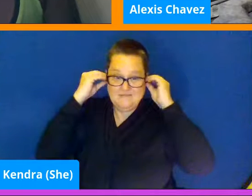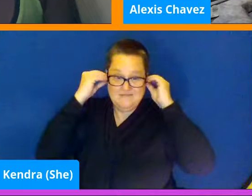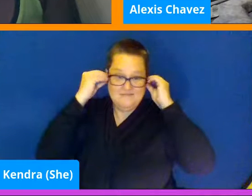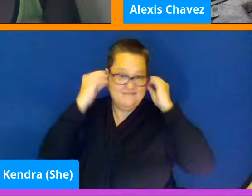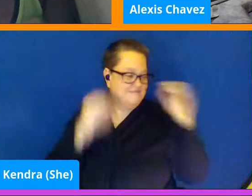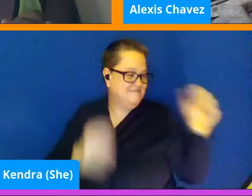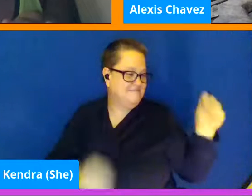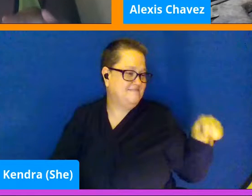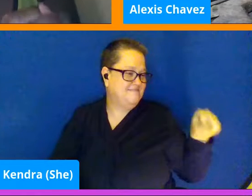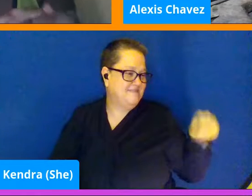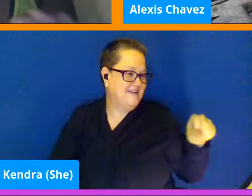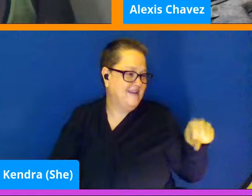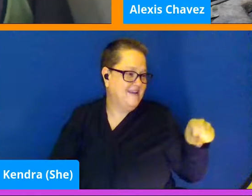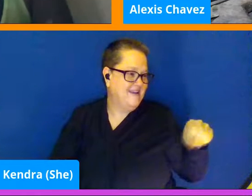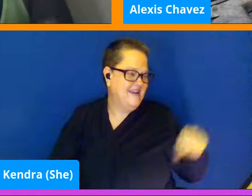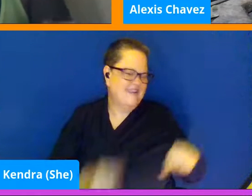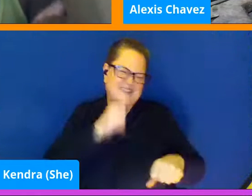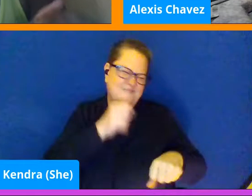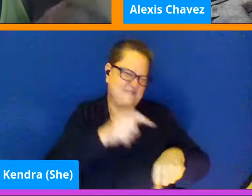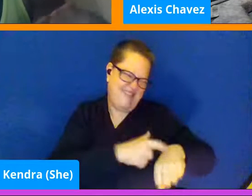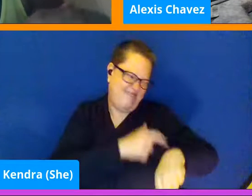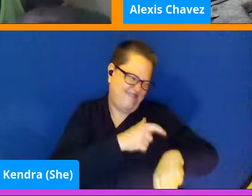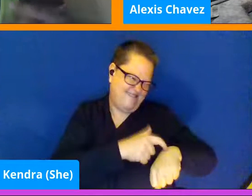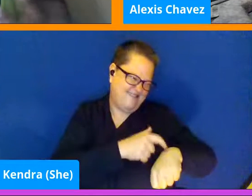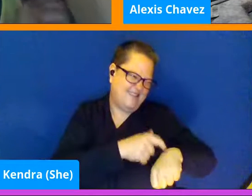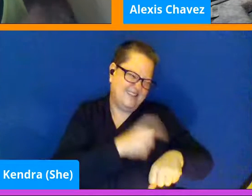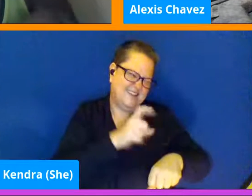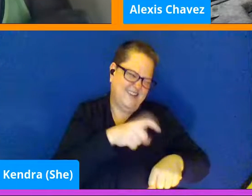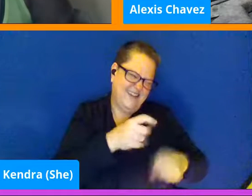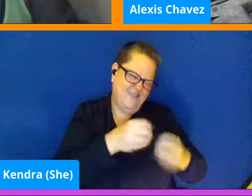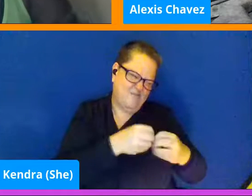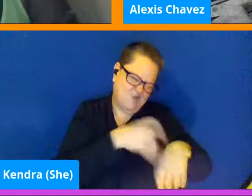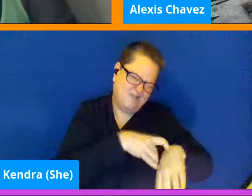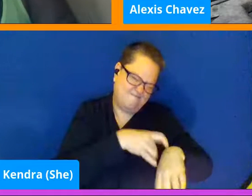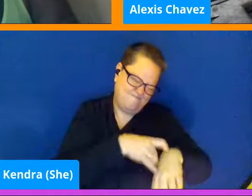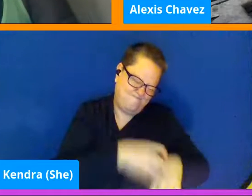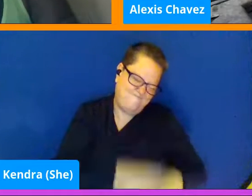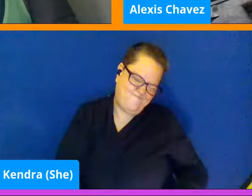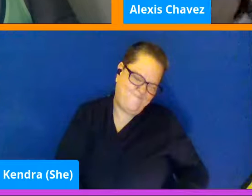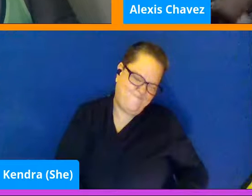Yeah. It hasn't been that long. It's, it's probably going to need a little bit more. Um.